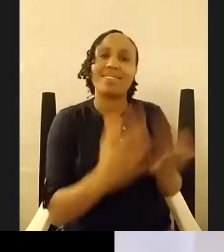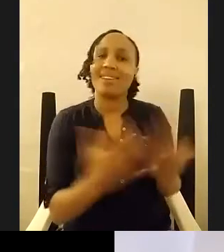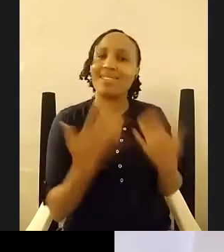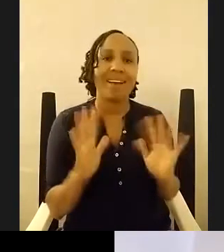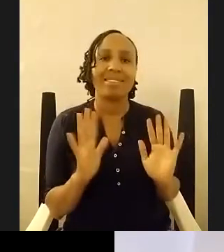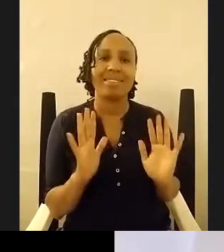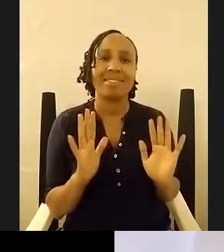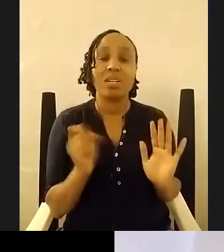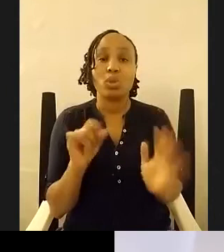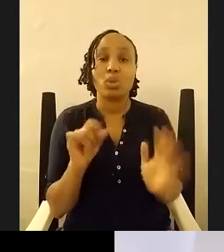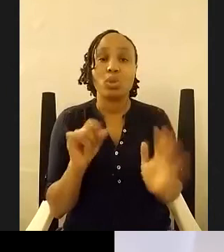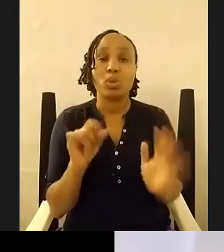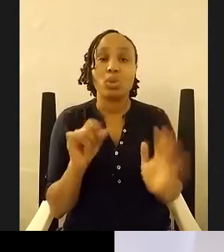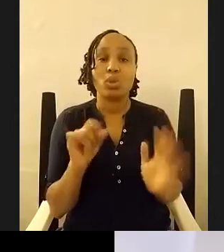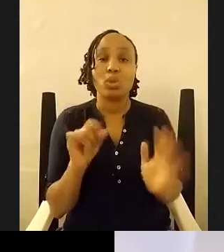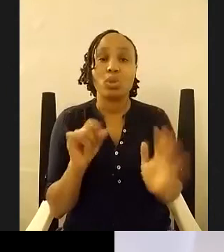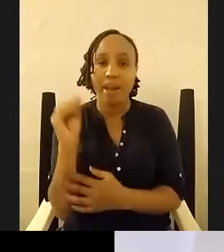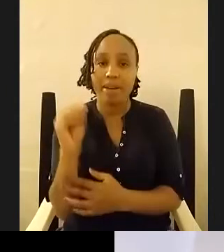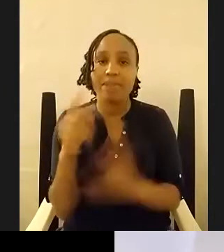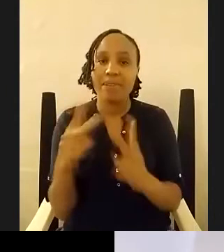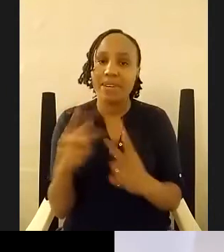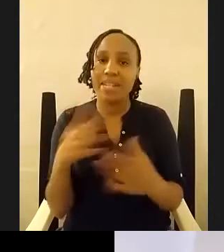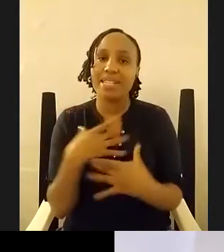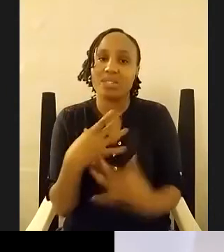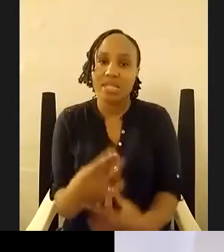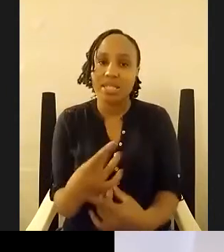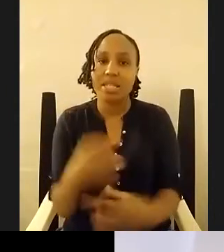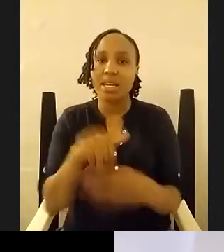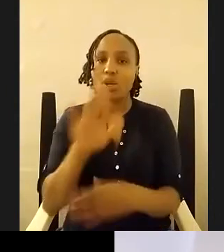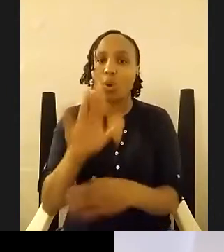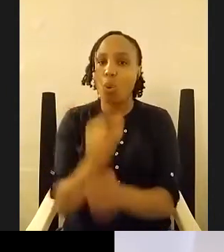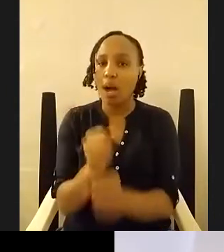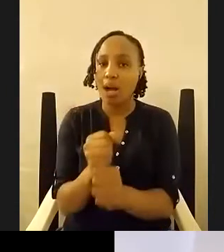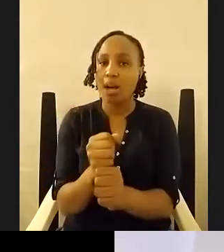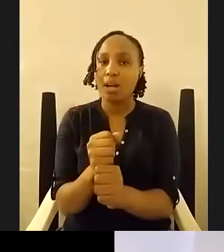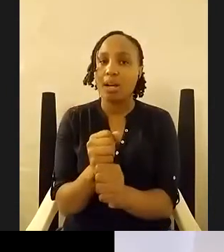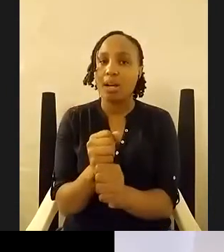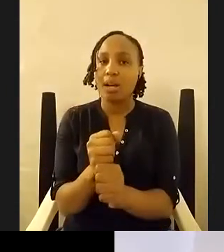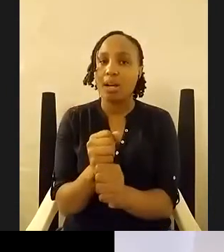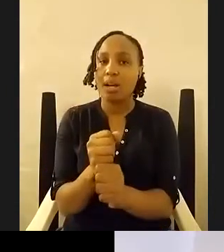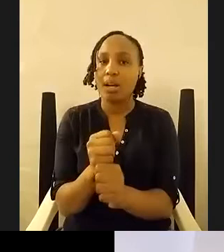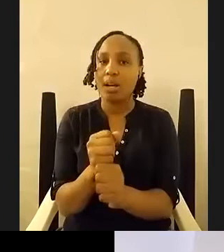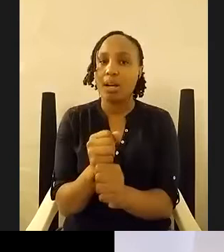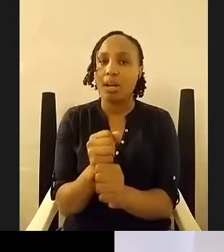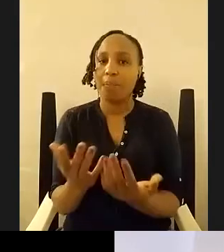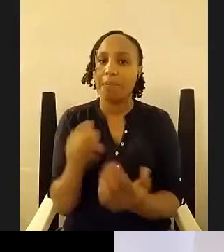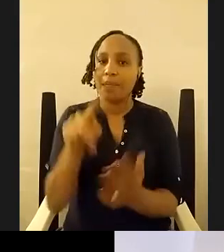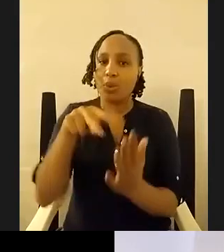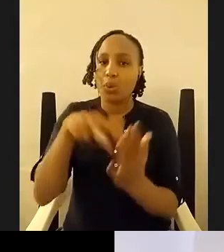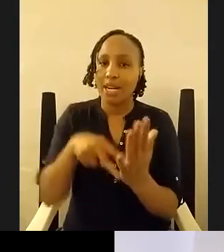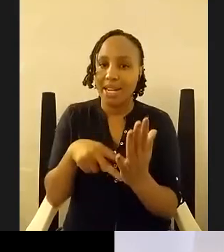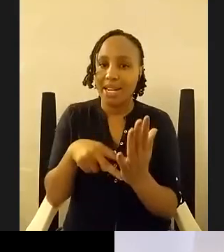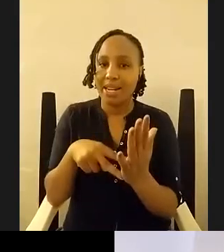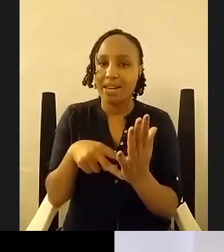very interesting in in your work is how you know you read um the the the granddaughter